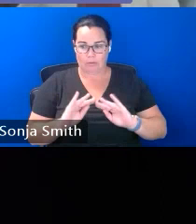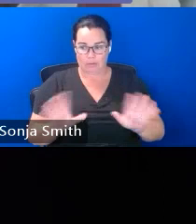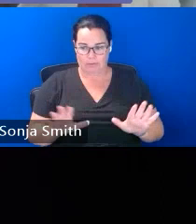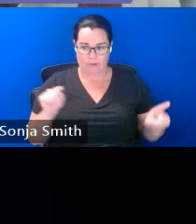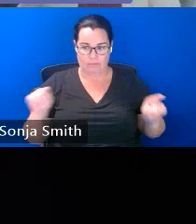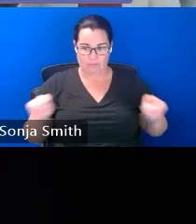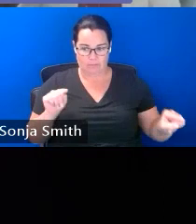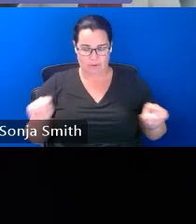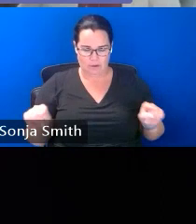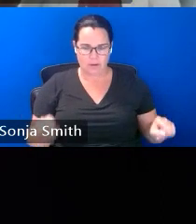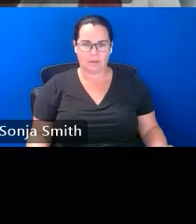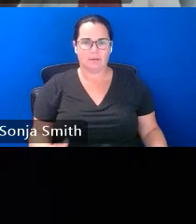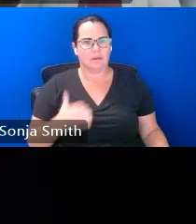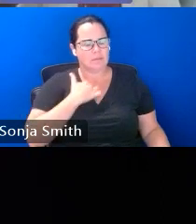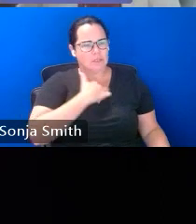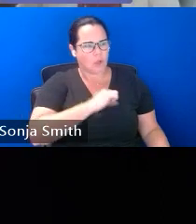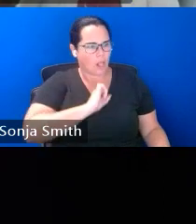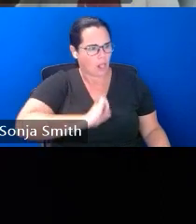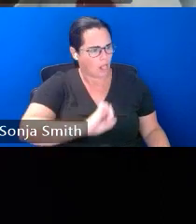oh i'm so sorry